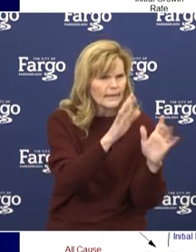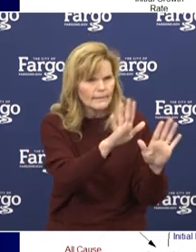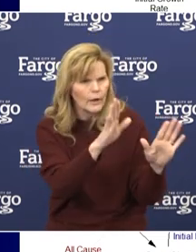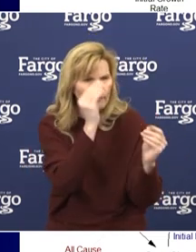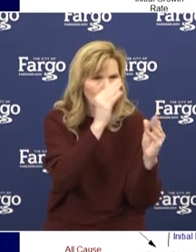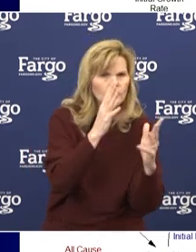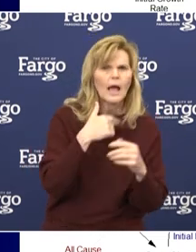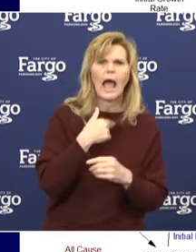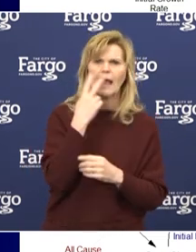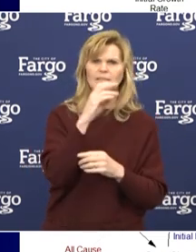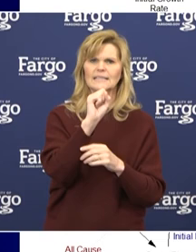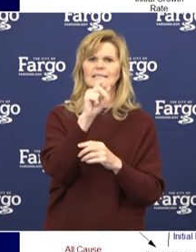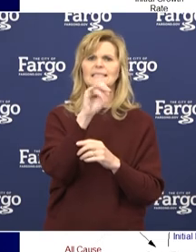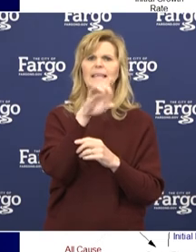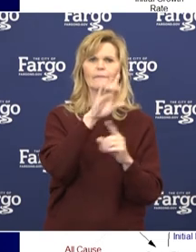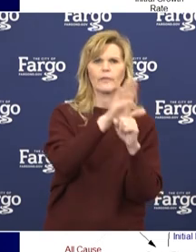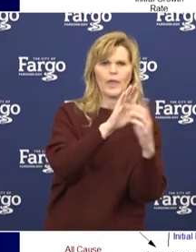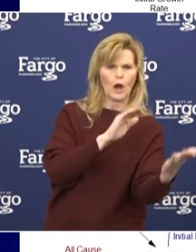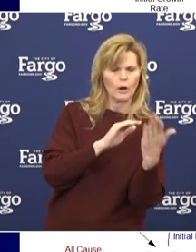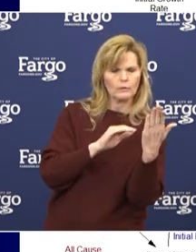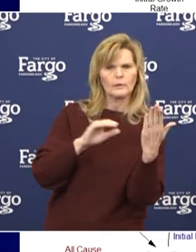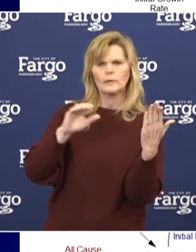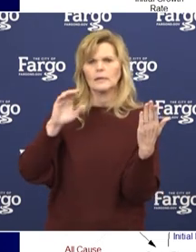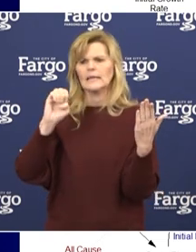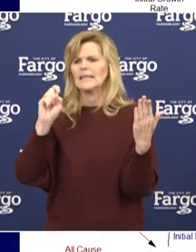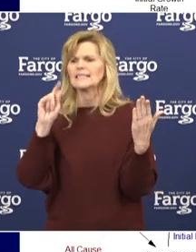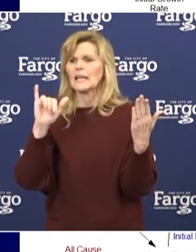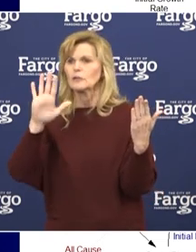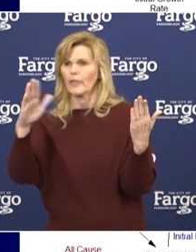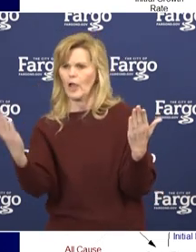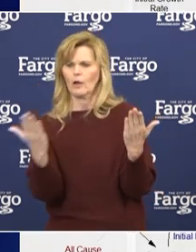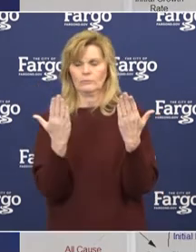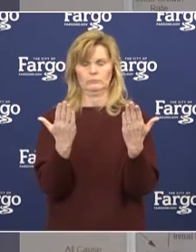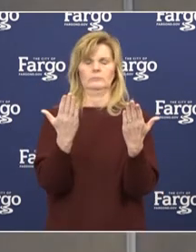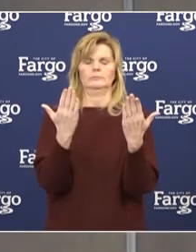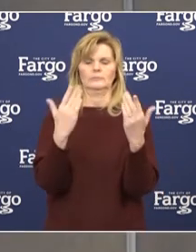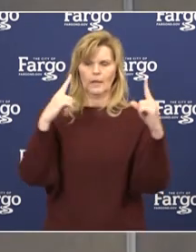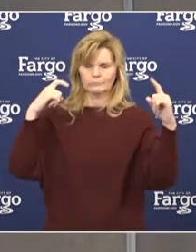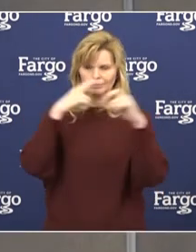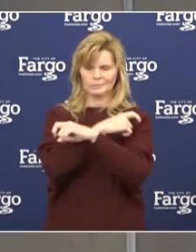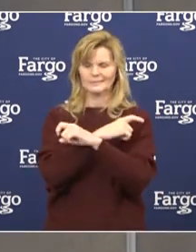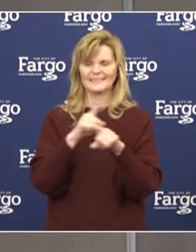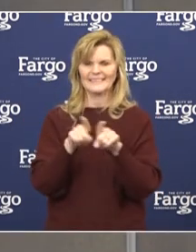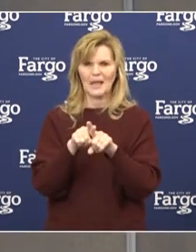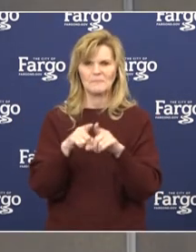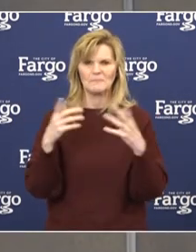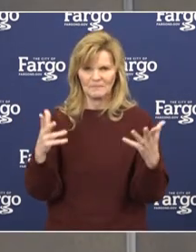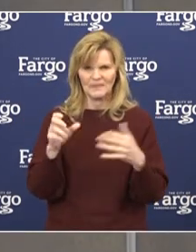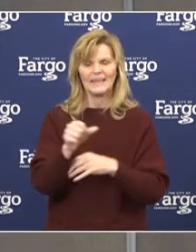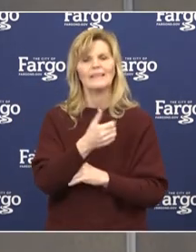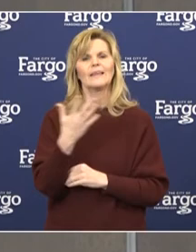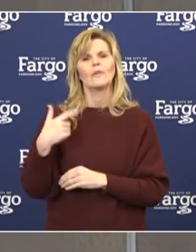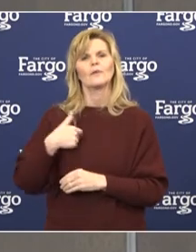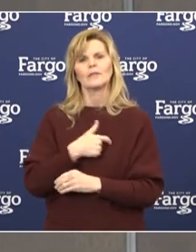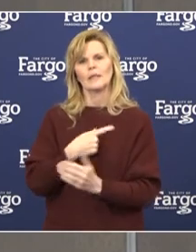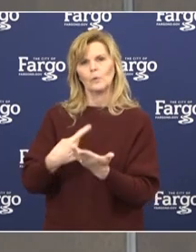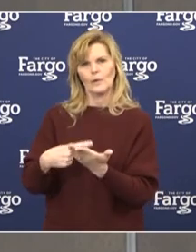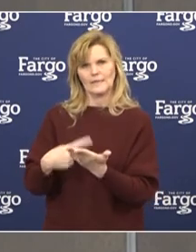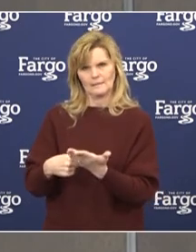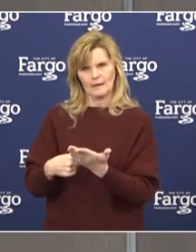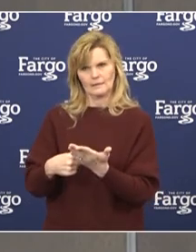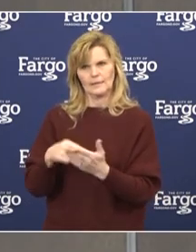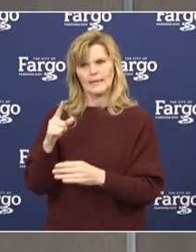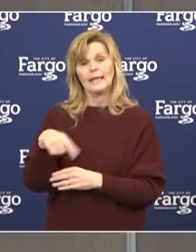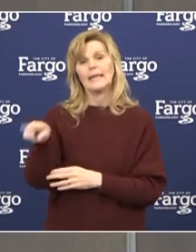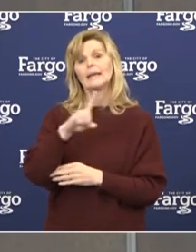seen Sanford's model and Essential's model, they're just as complex. So the other thing we talked about is that if